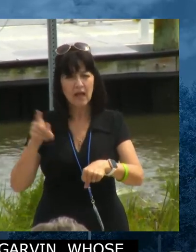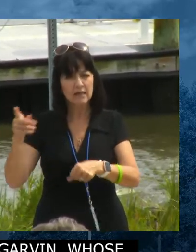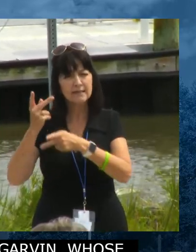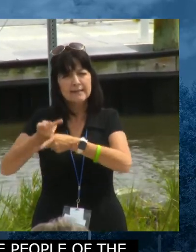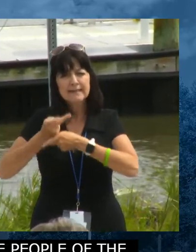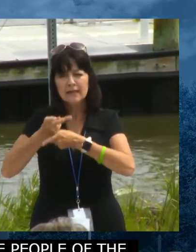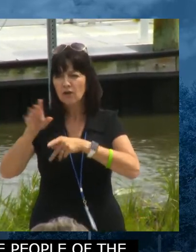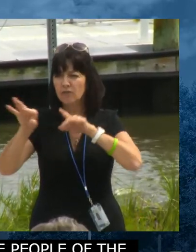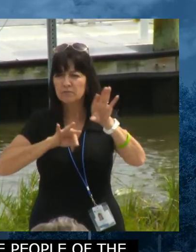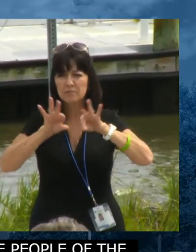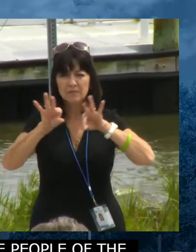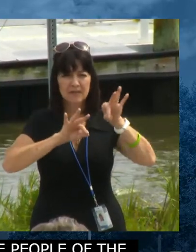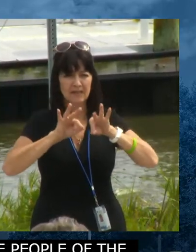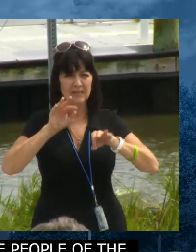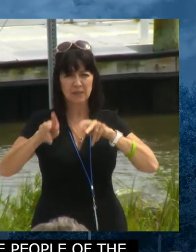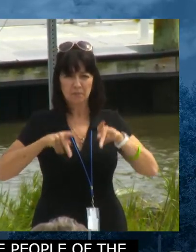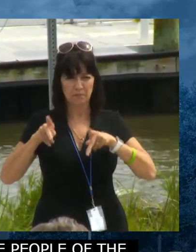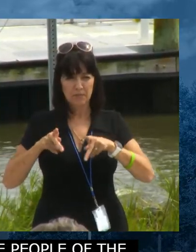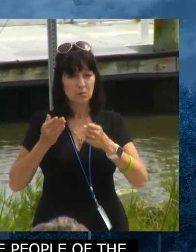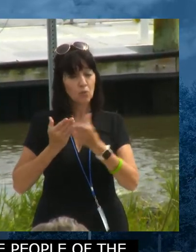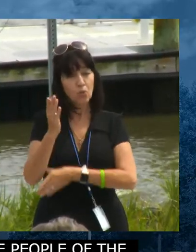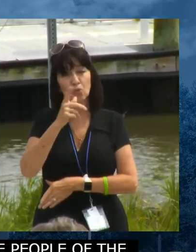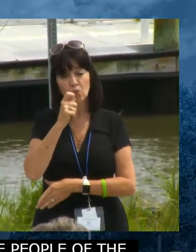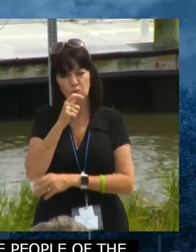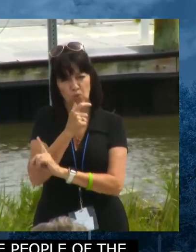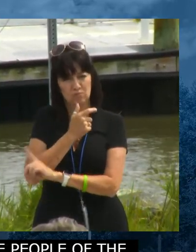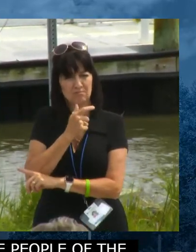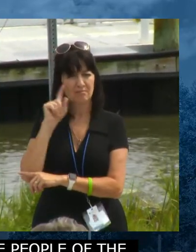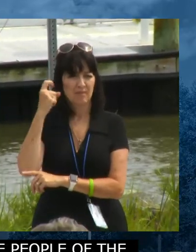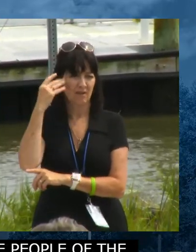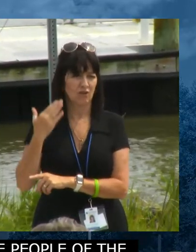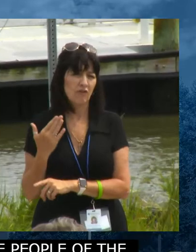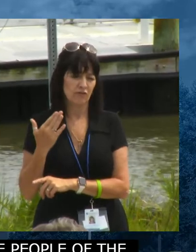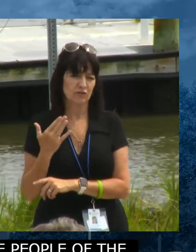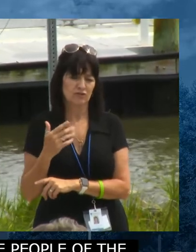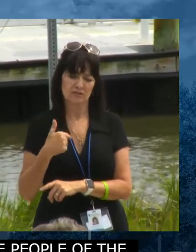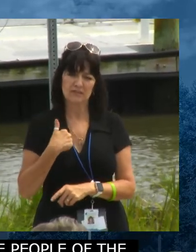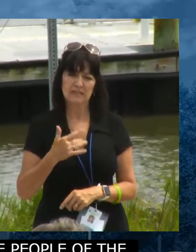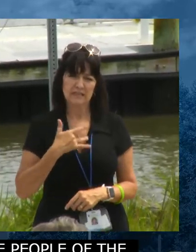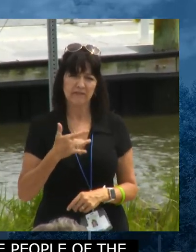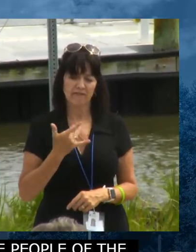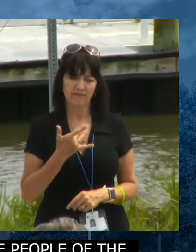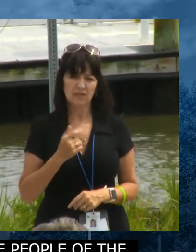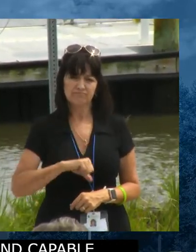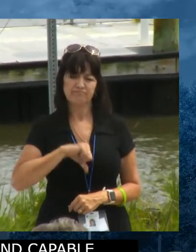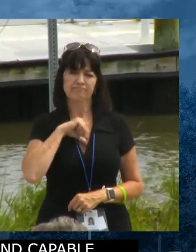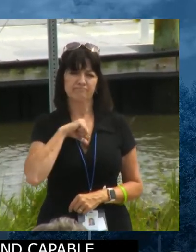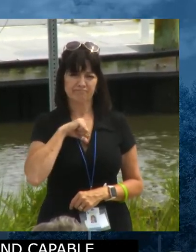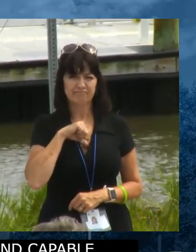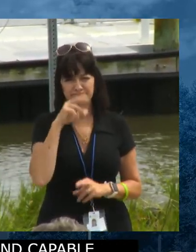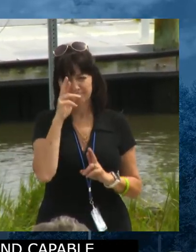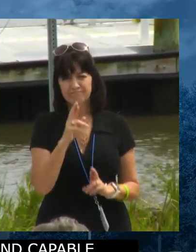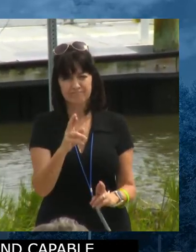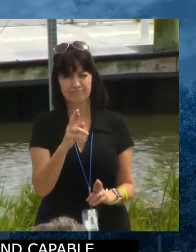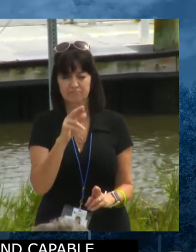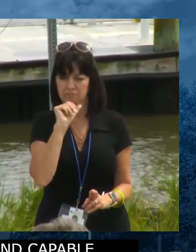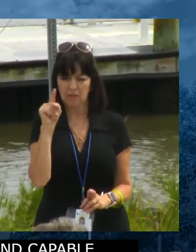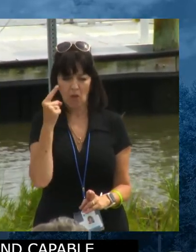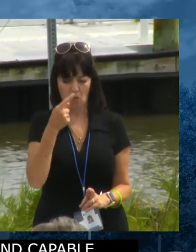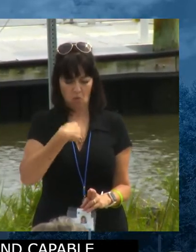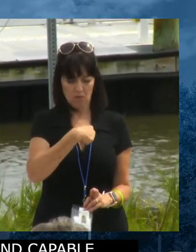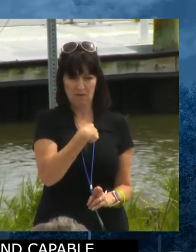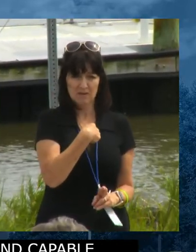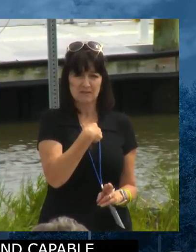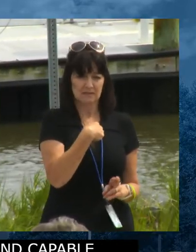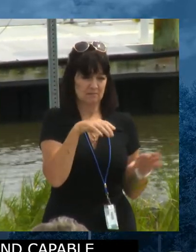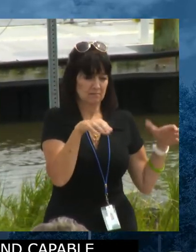us in the Senate by this guy right here. And it's been a privilege, not just for me, but all of us to make sure in the Senate that we've